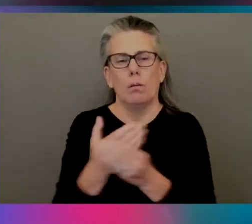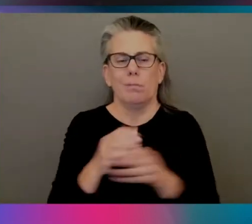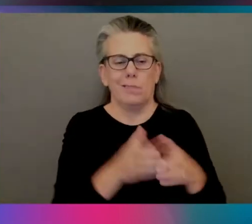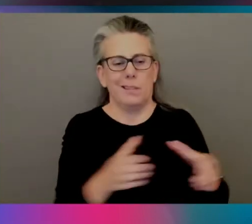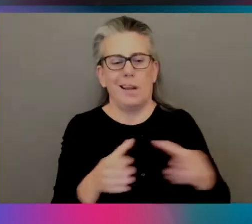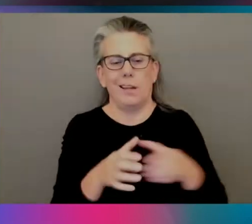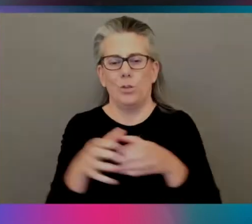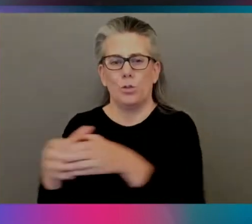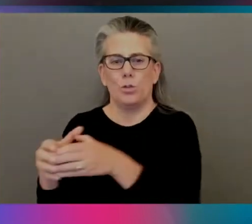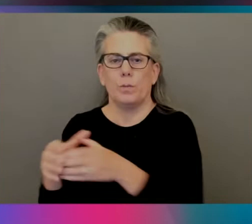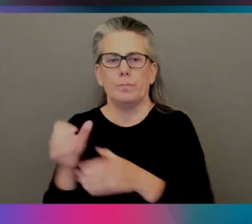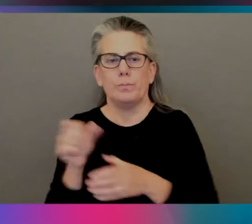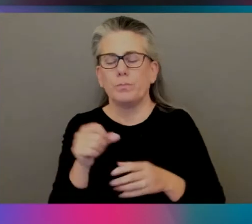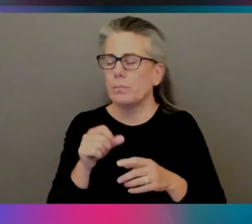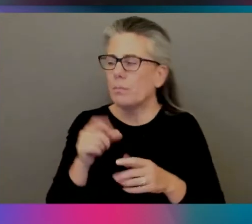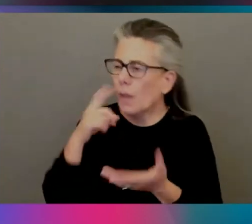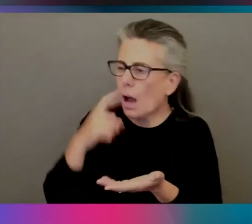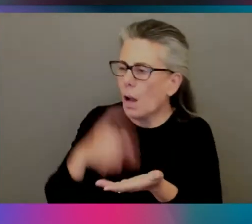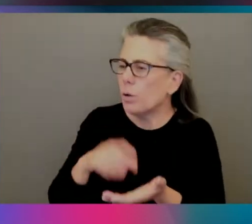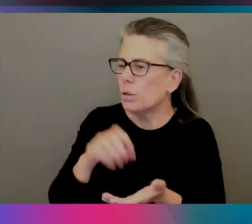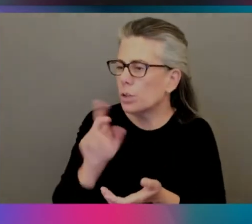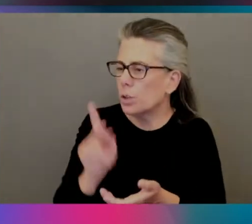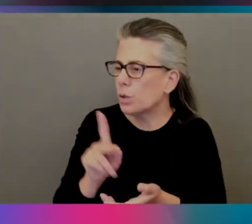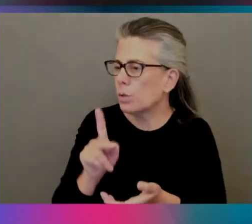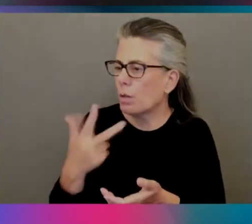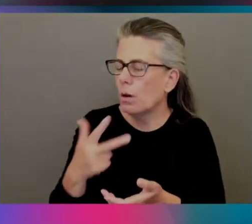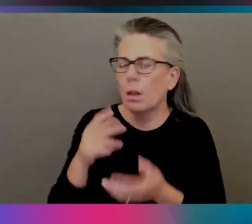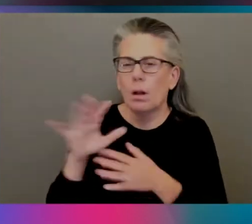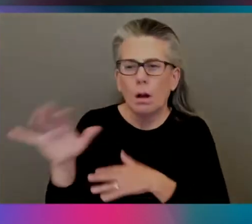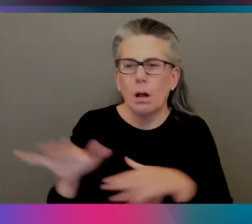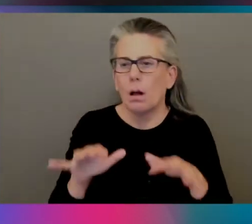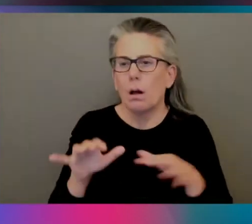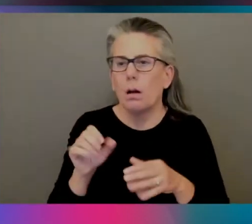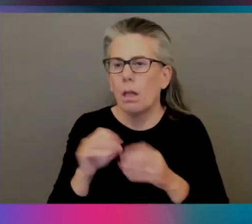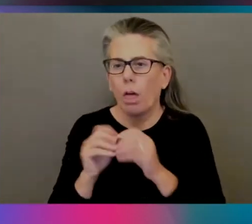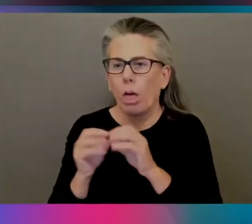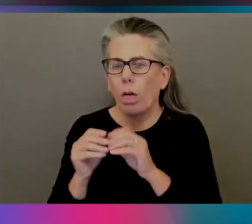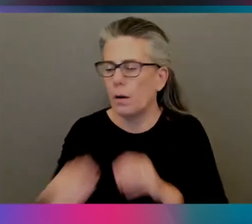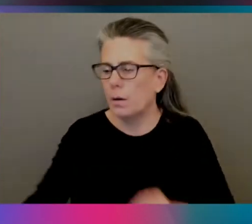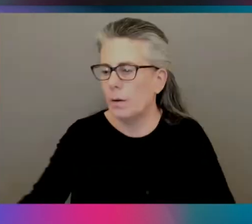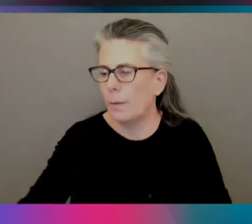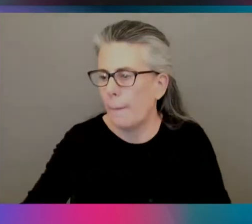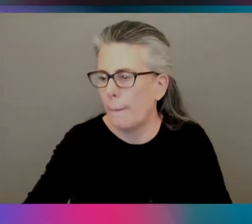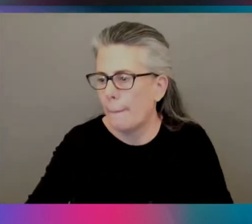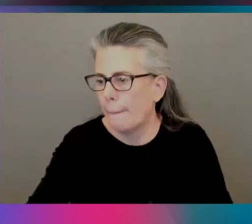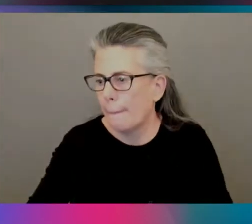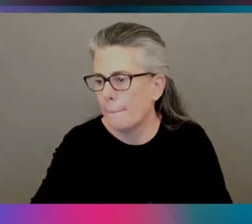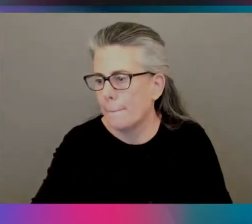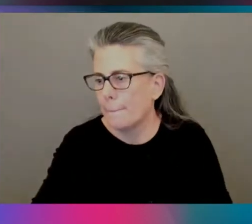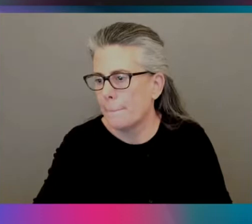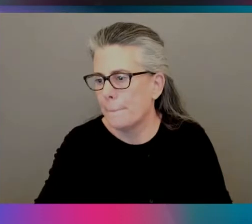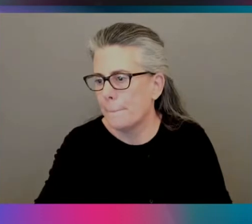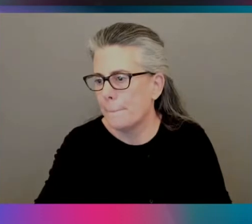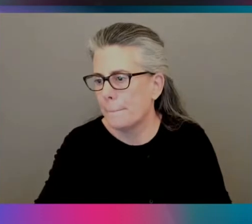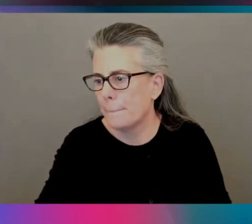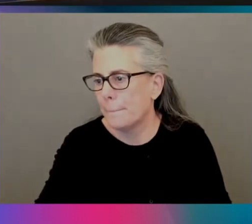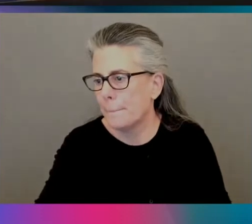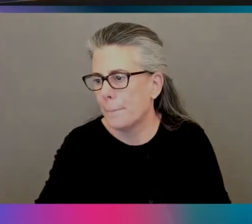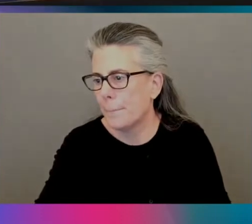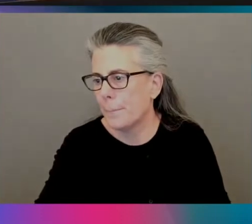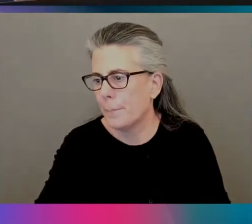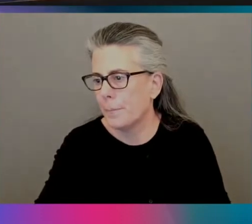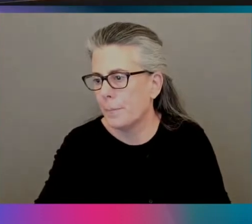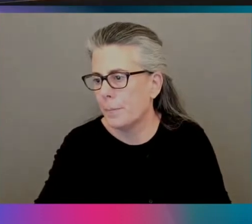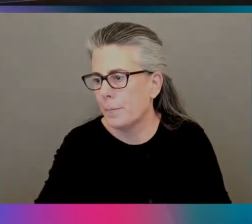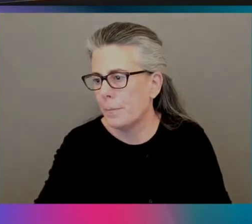for a cube Cuddle, yeah, yeah, Or cube Cuddle? which, what do we do on this chat? I'm I'm not used to this. I don't know, everybody's got